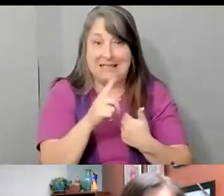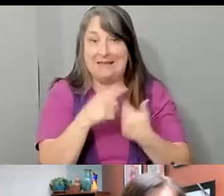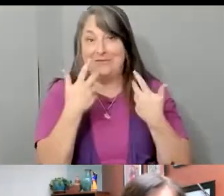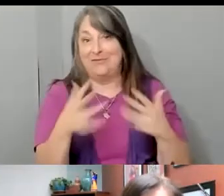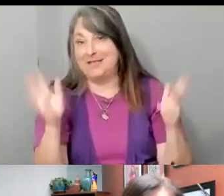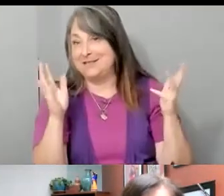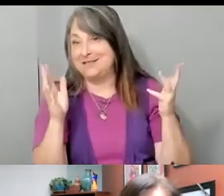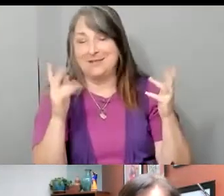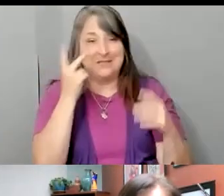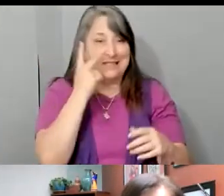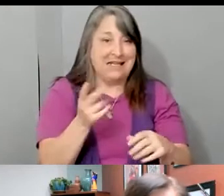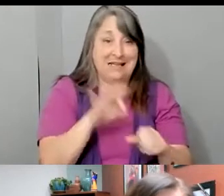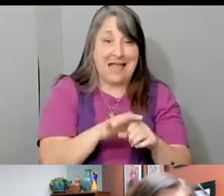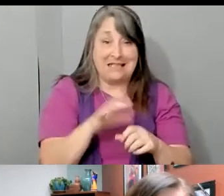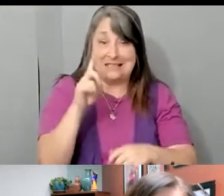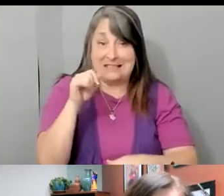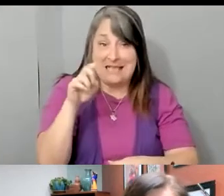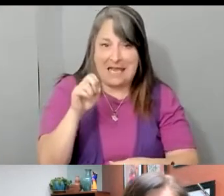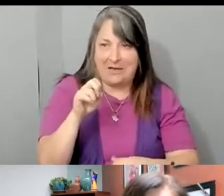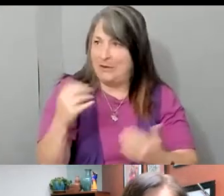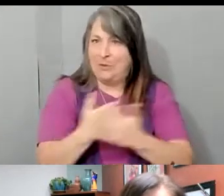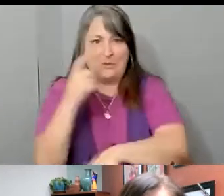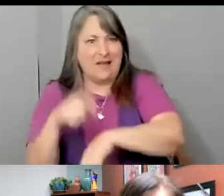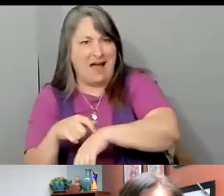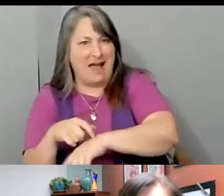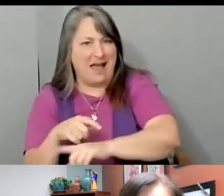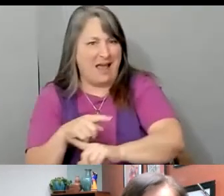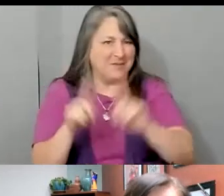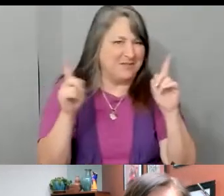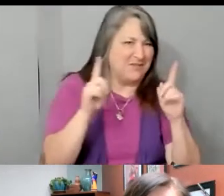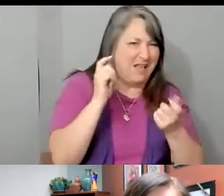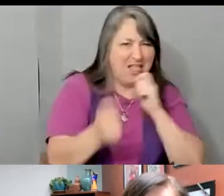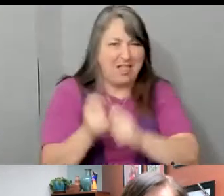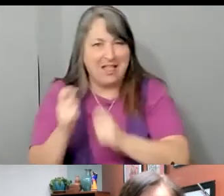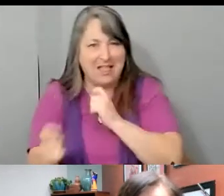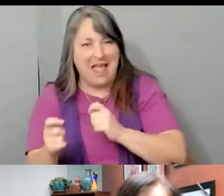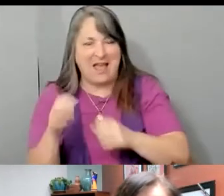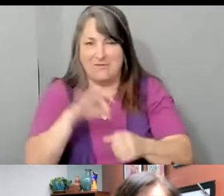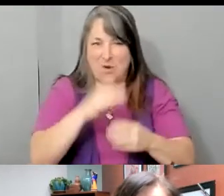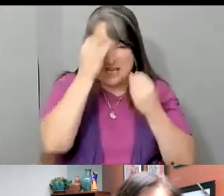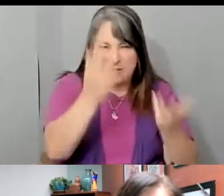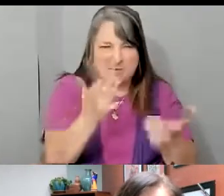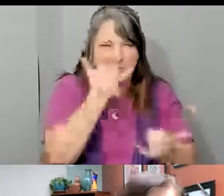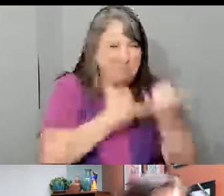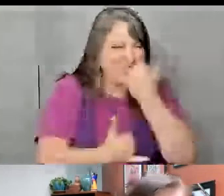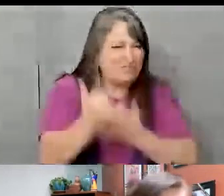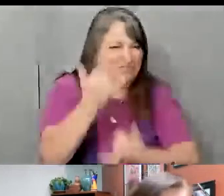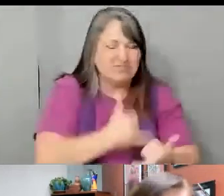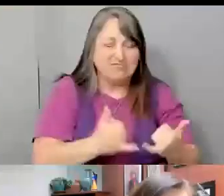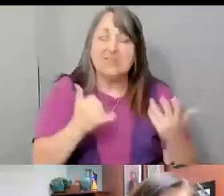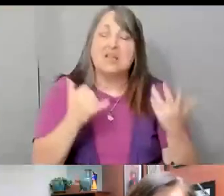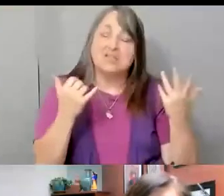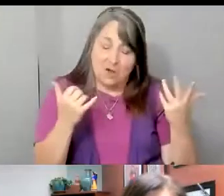y realmente promoviendo información que no es correcta. Entonces, por eso es tan importante que nuestra comunidad tenga